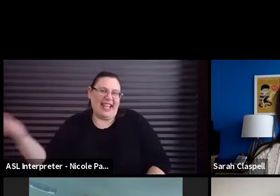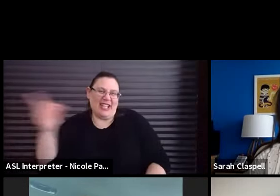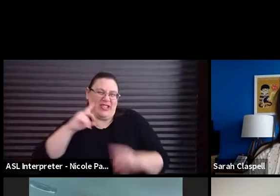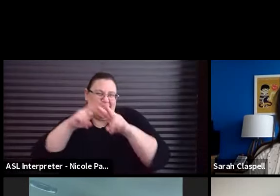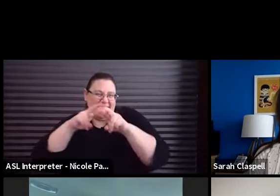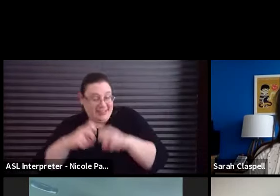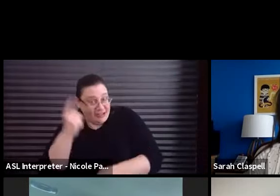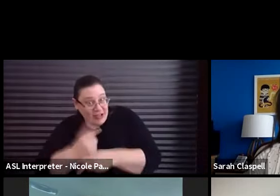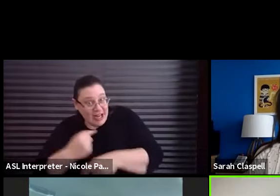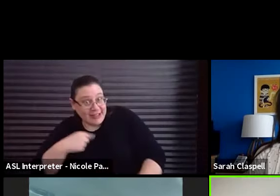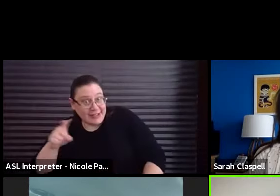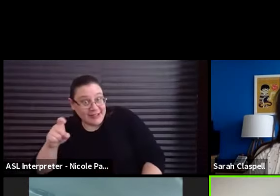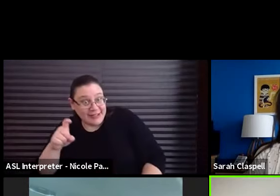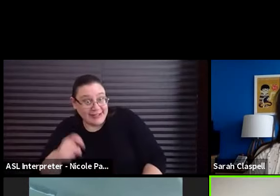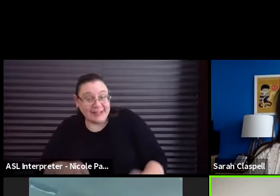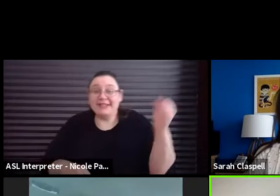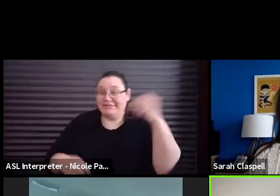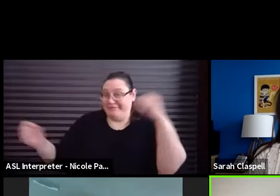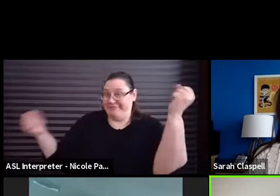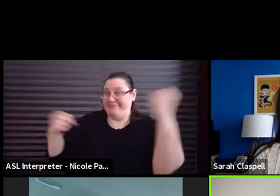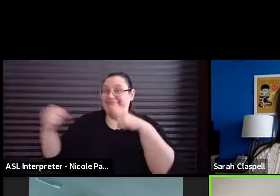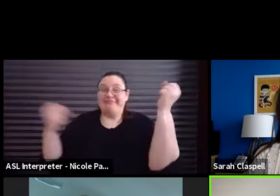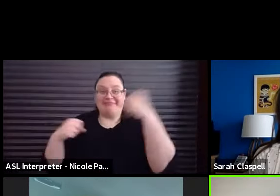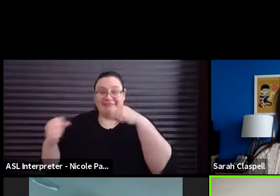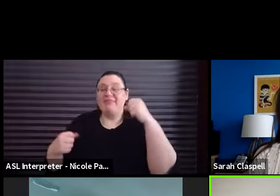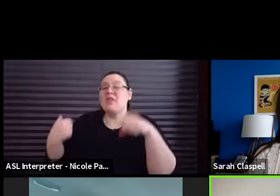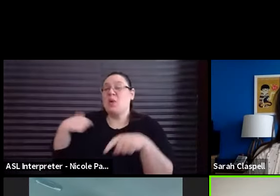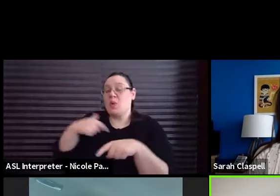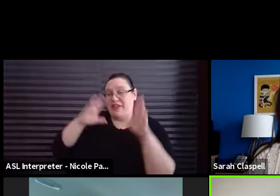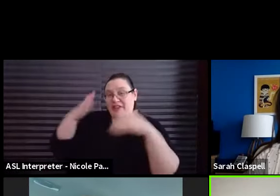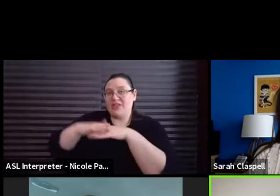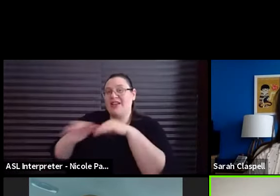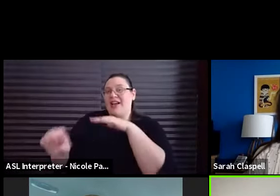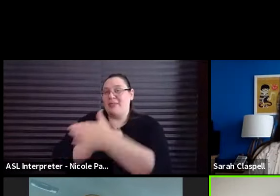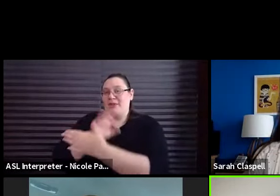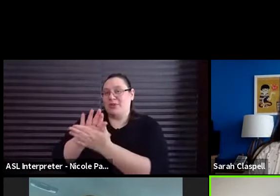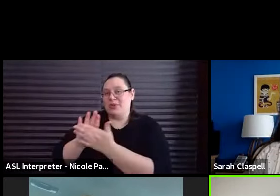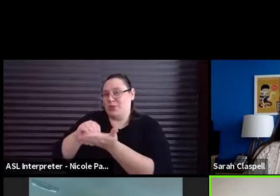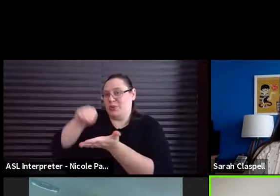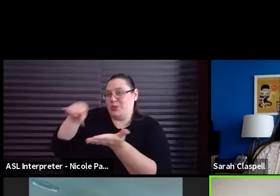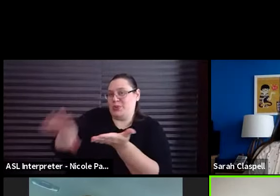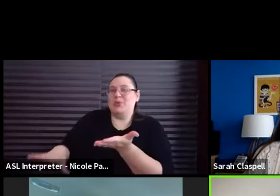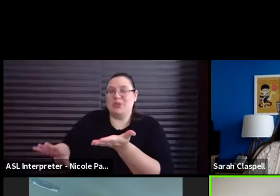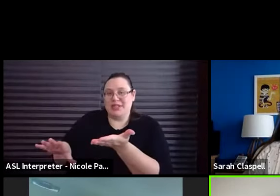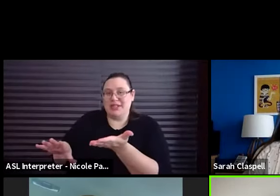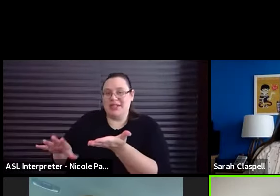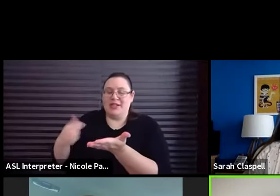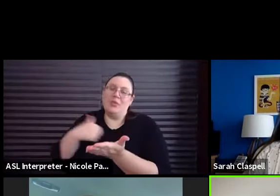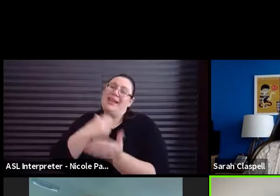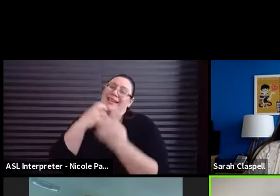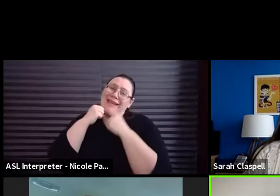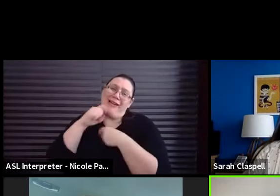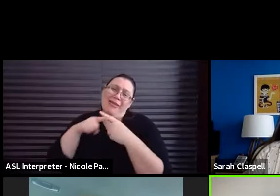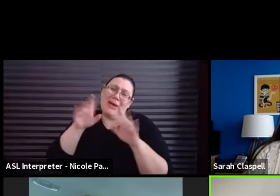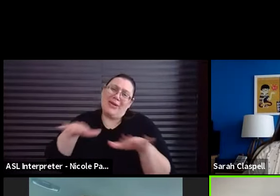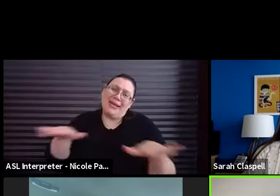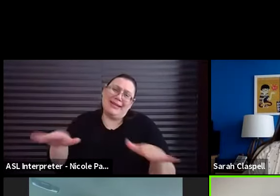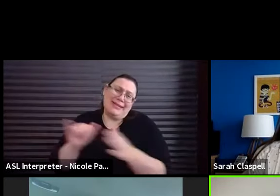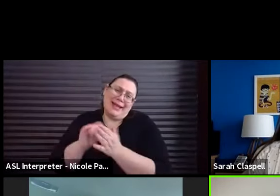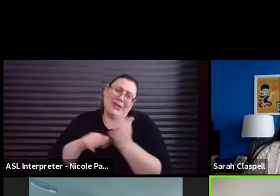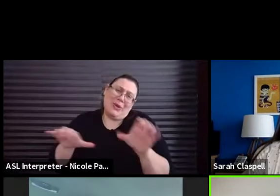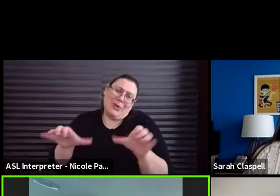Don't we guys? Yeah. Yeah. Focus on elementary school students as well. We, we care about the kids. So that's what we do.